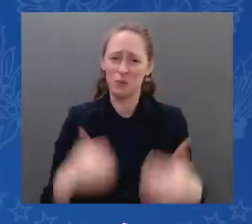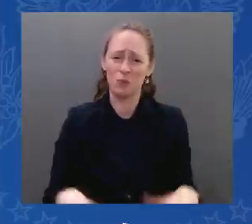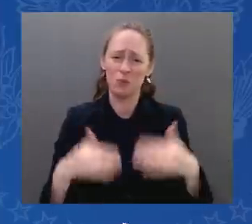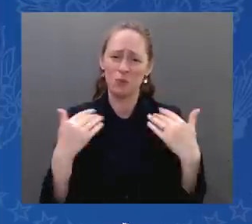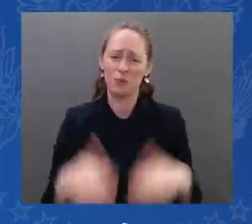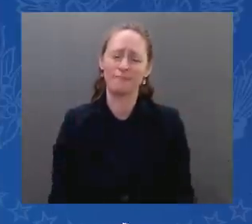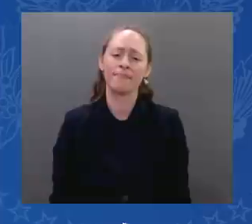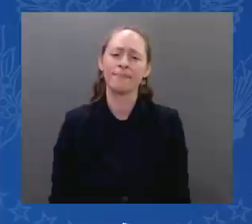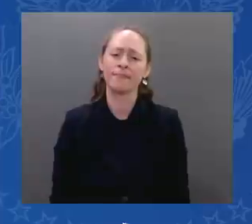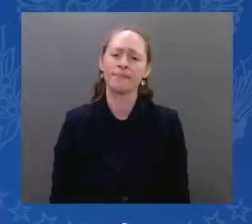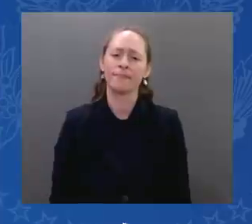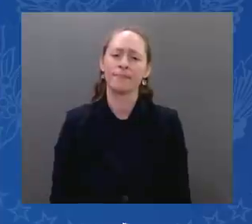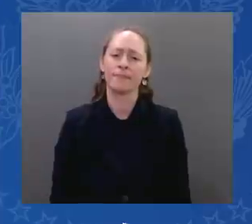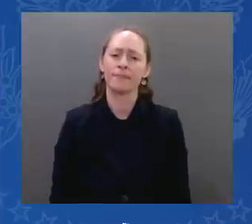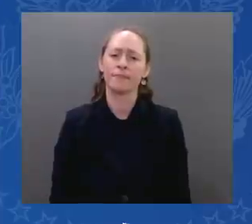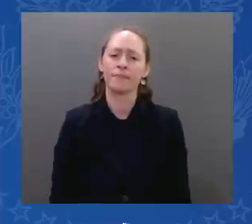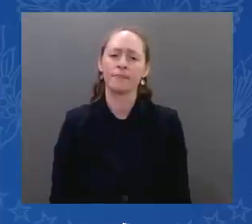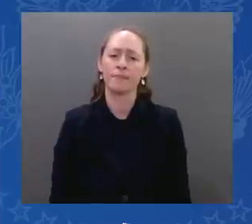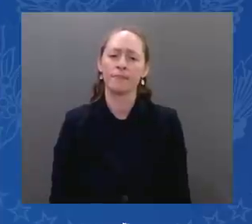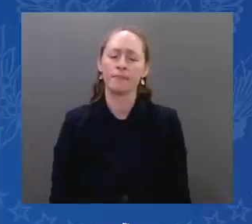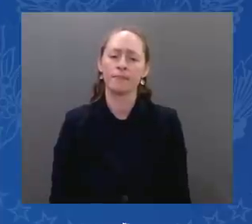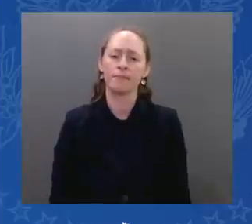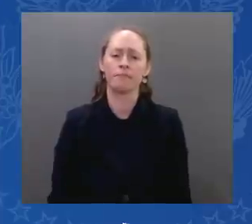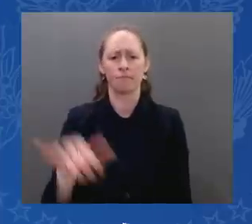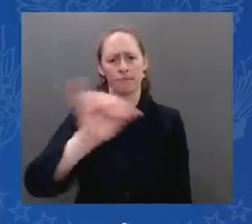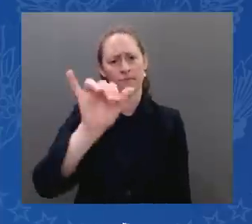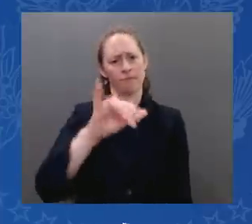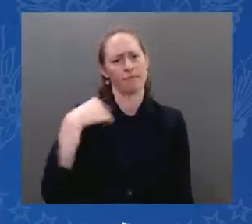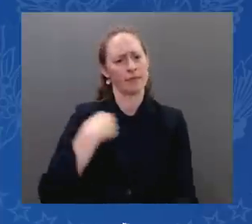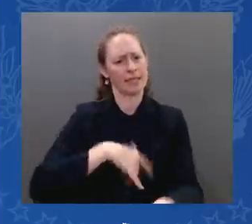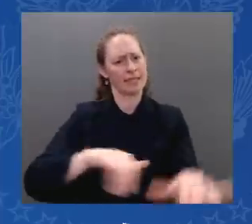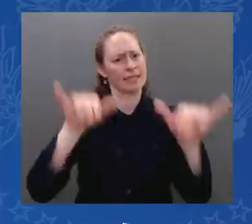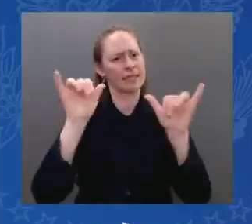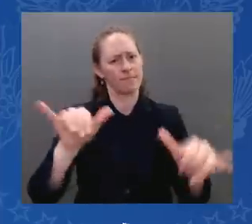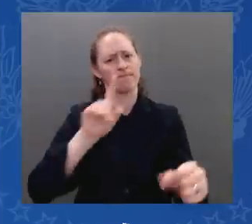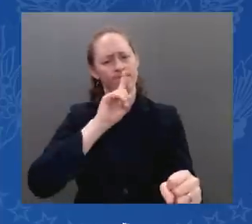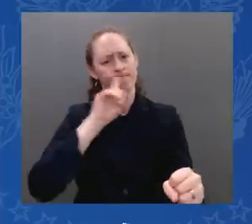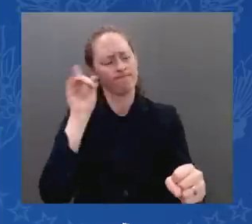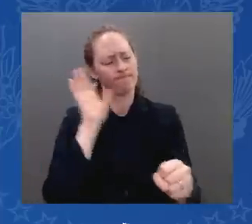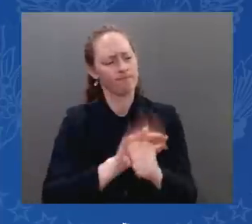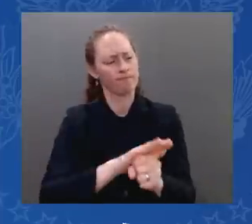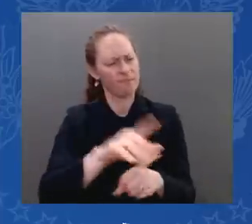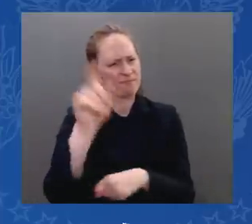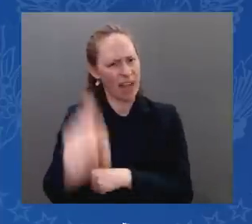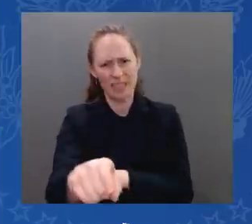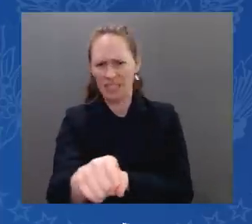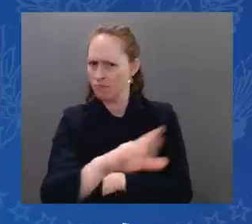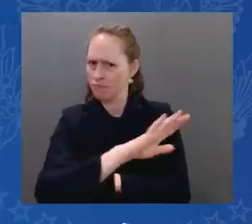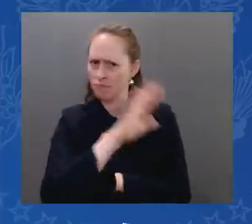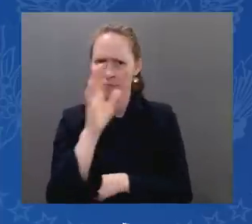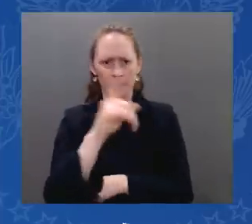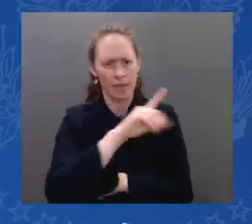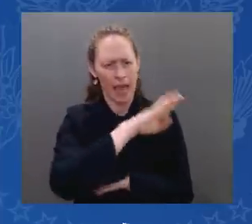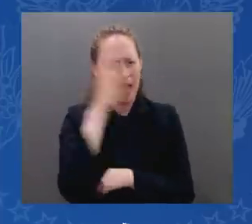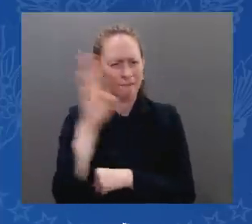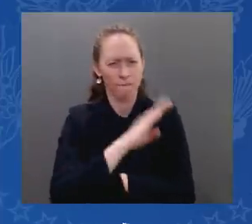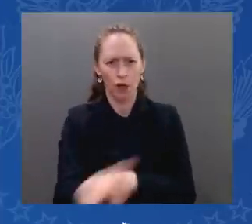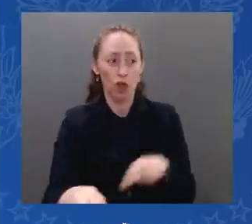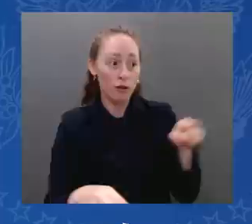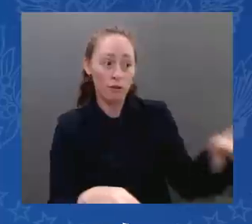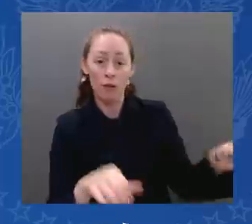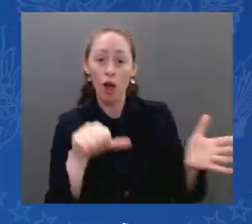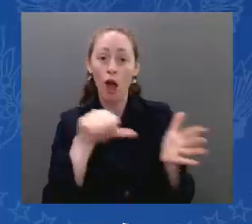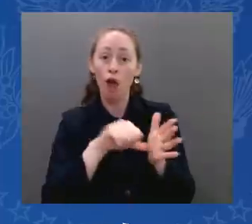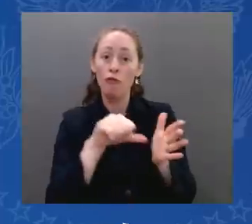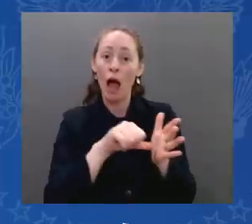This is a vital security interest to both Israel and the United States, and I would add, for the rest of the world as well. I continue to